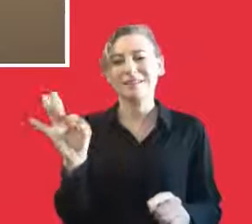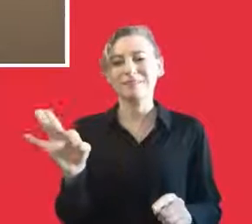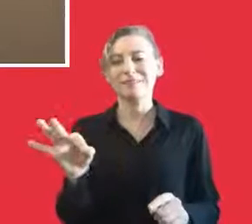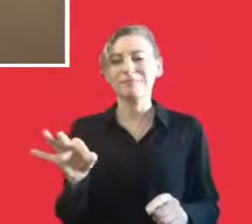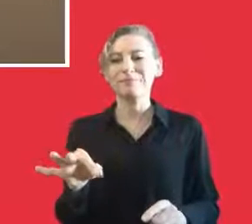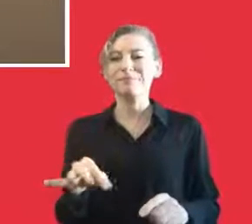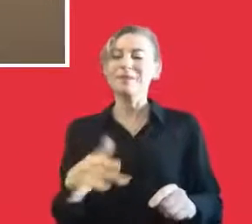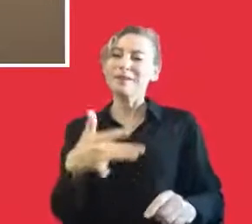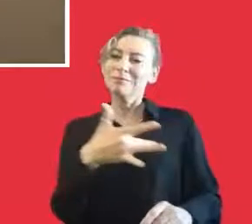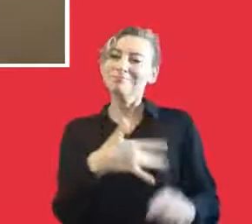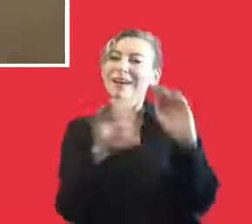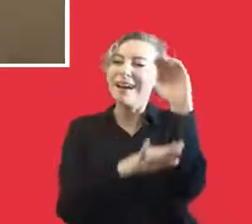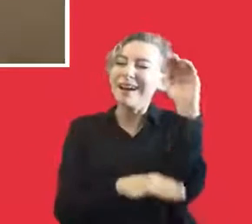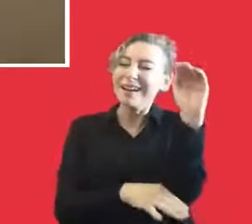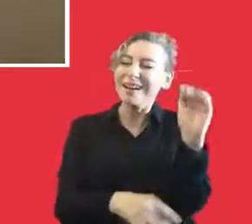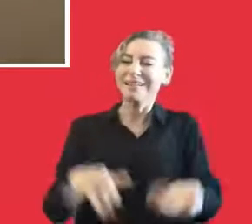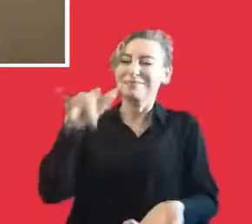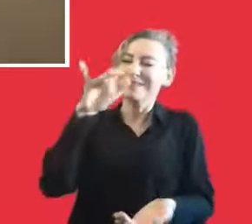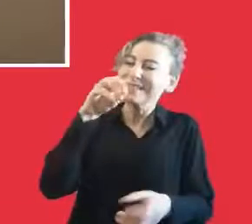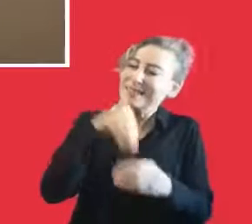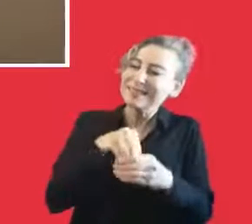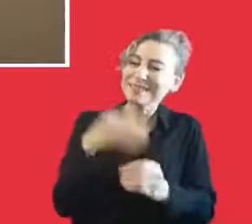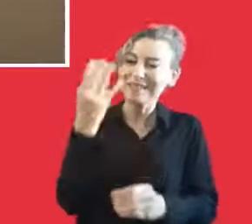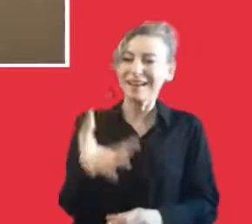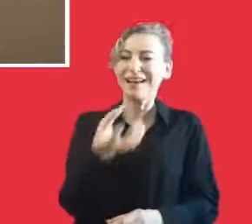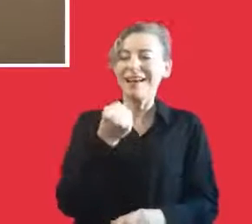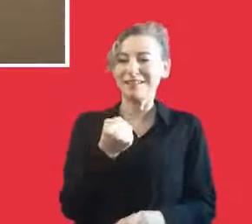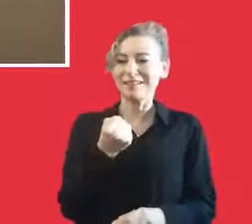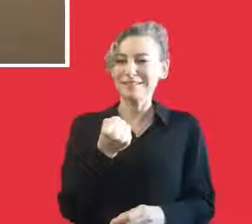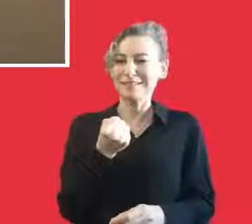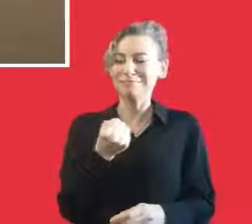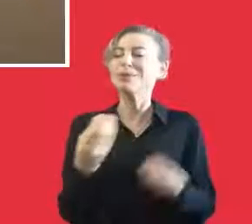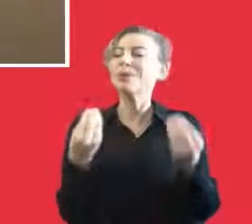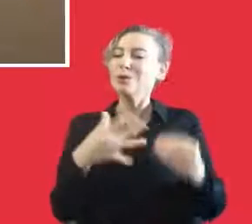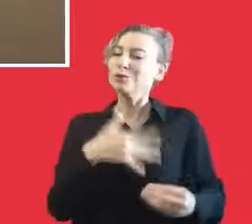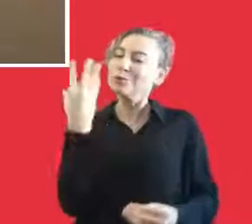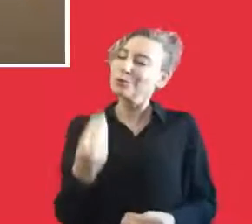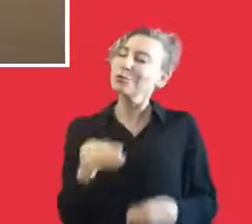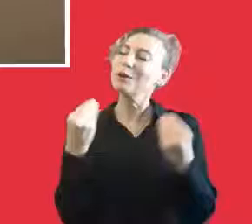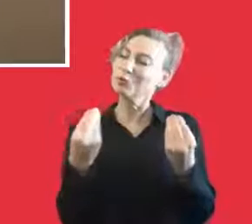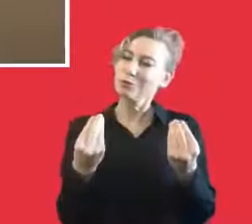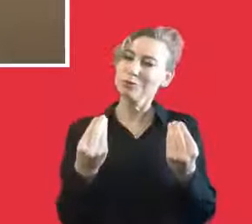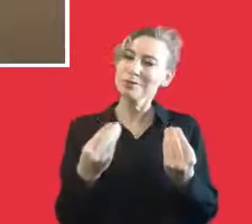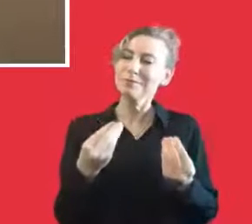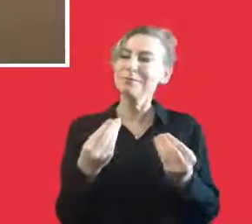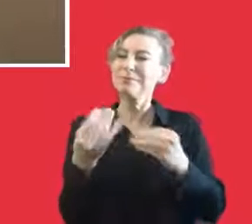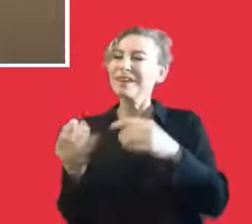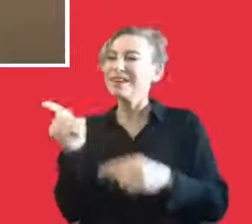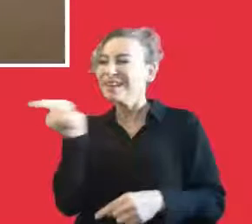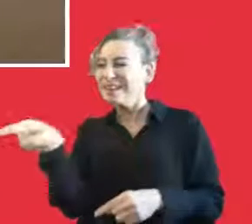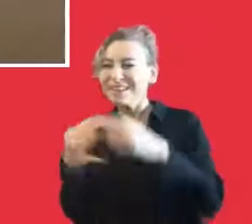voiceover and volunteerism is one of the centers of my life and being a volunteer is something very good.